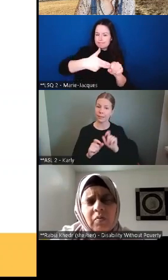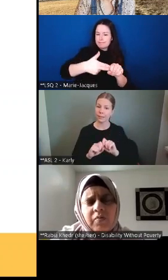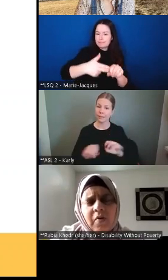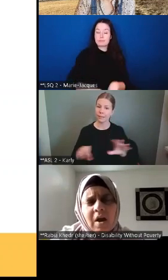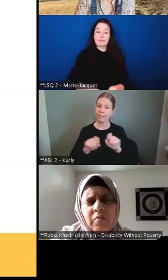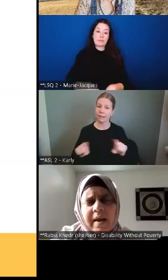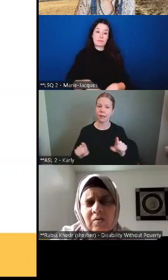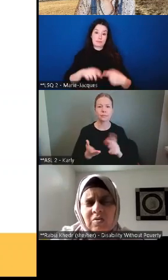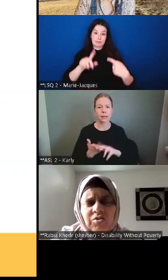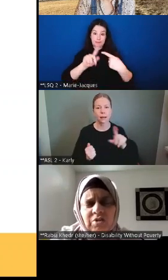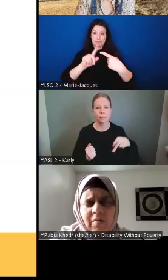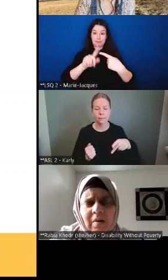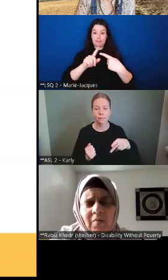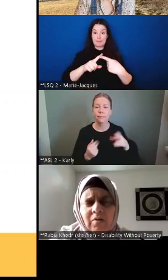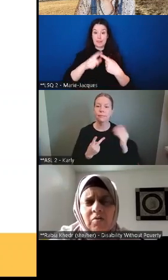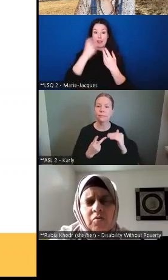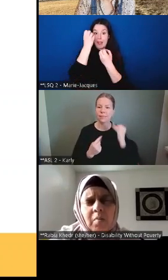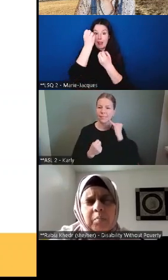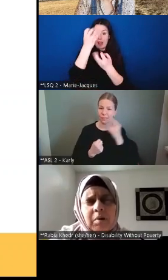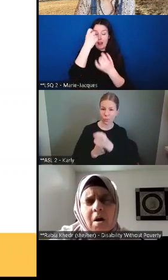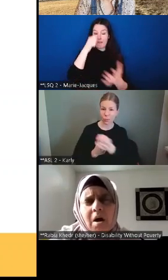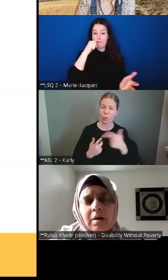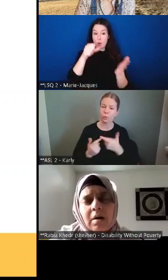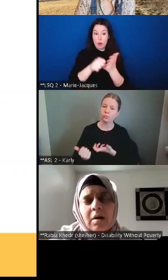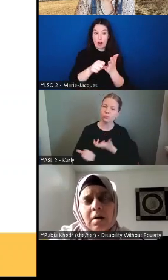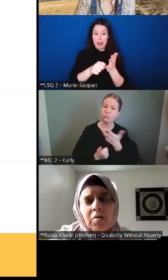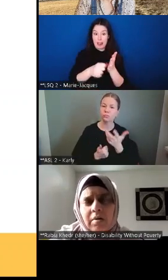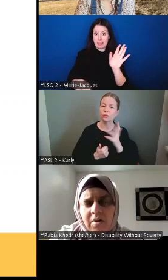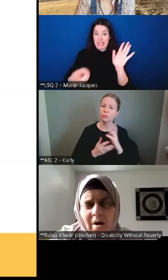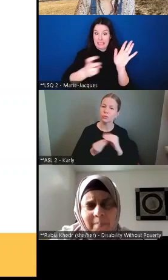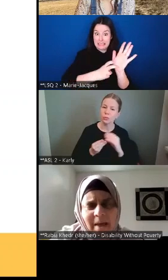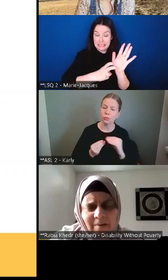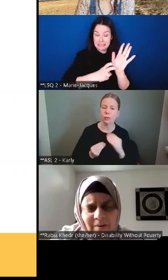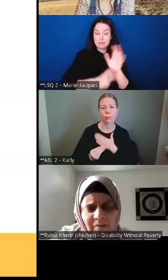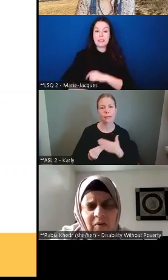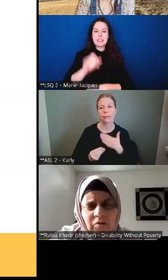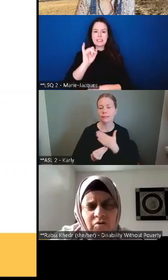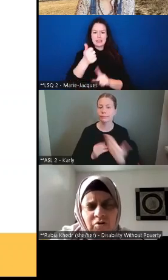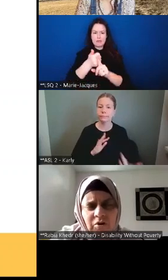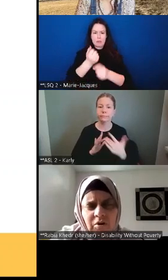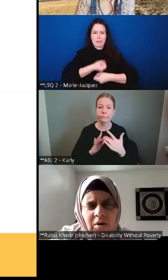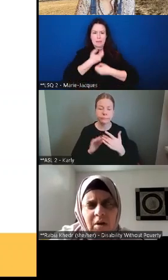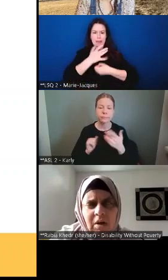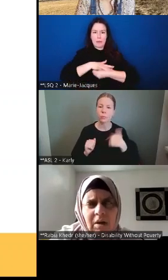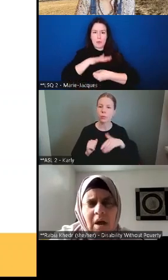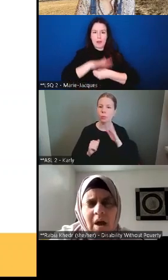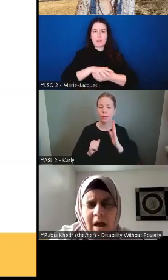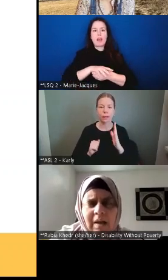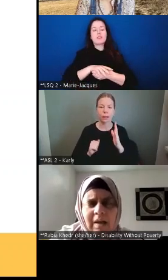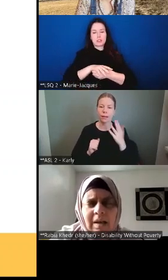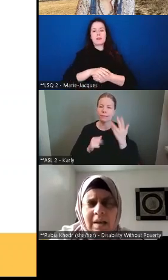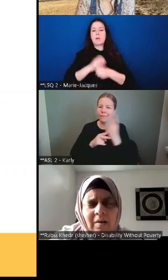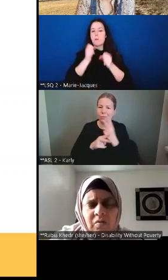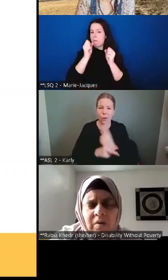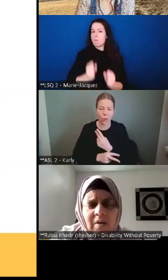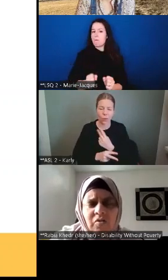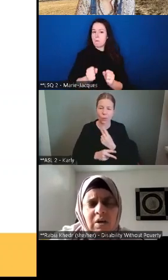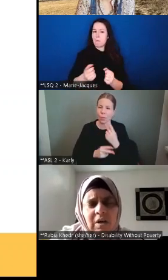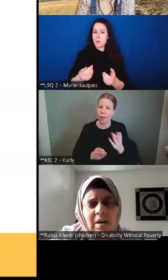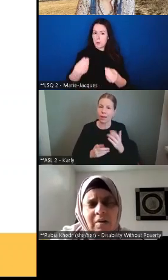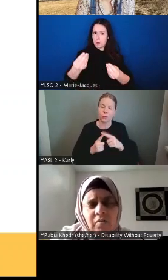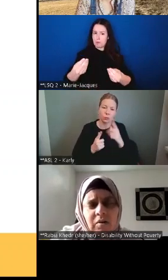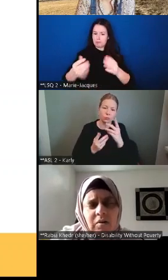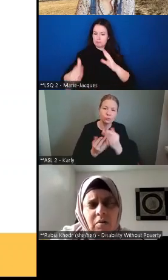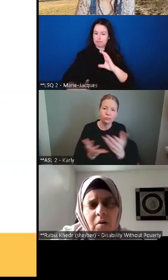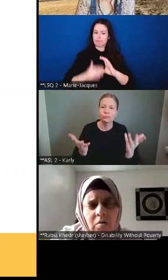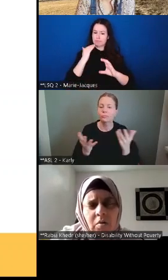we will find ways to share it whether through a blog or an op-ed in the future uh connect connect with us